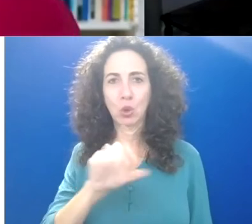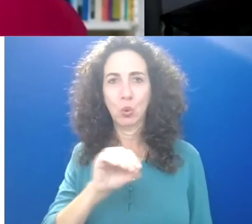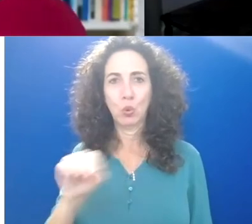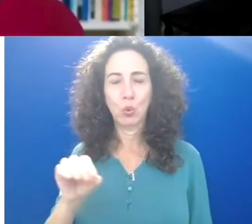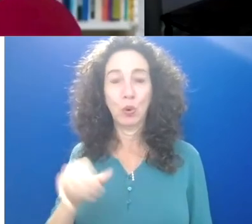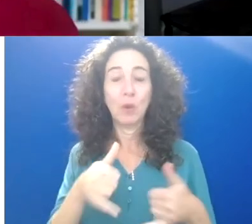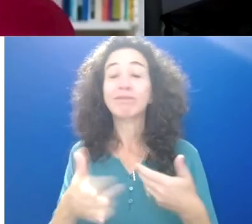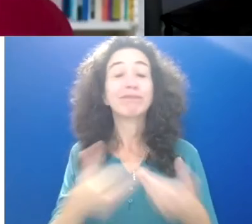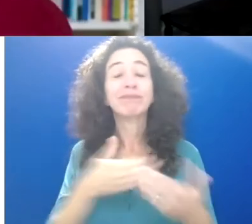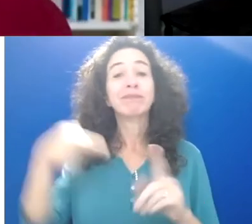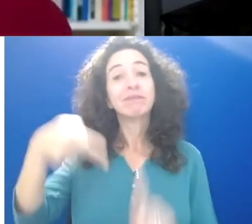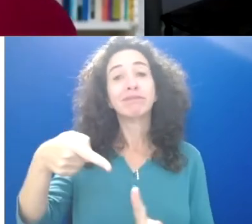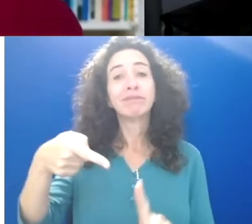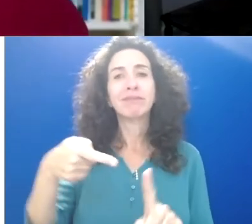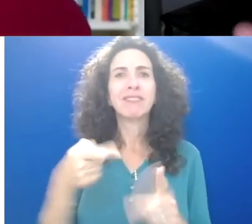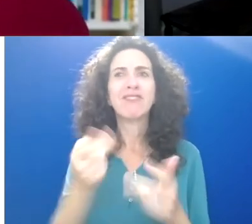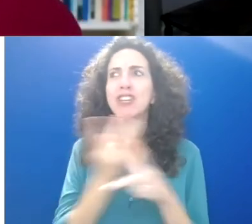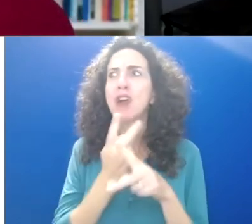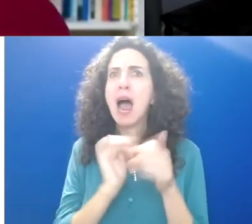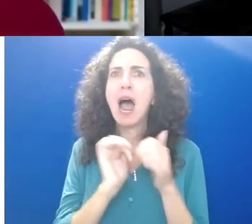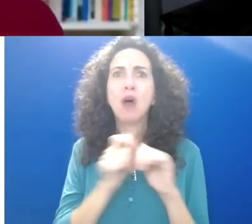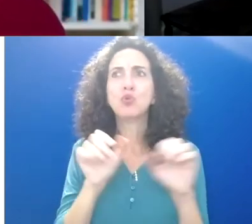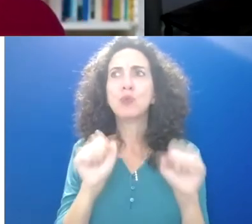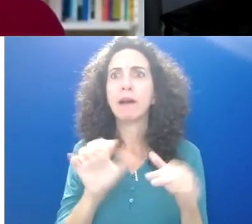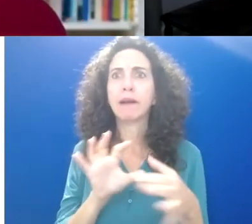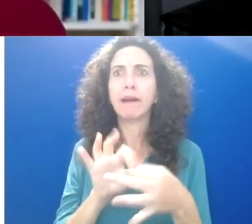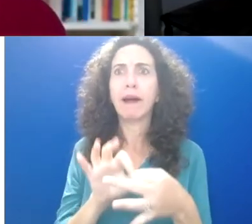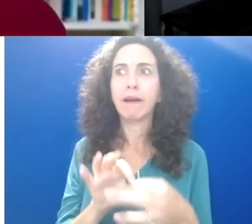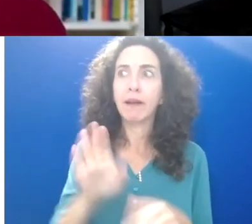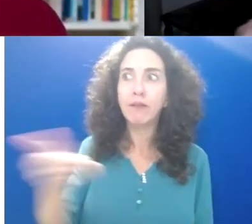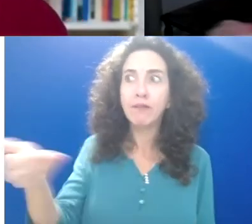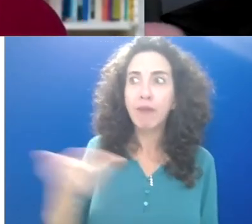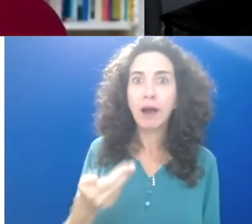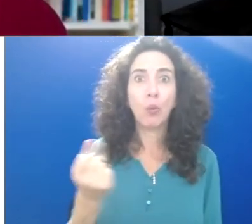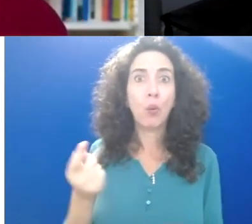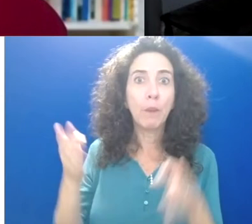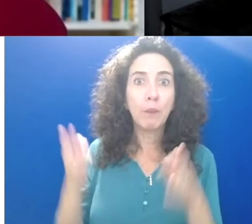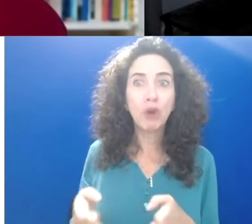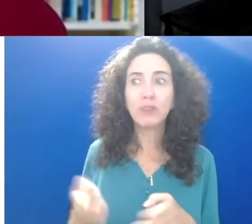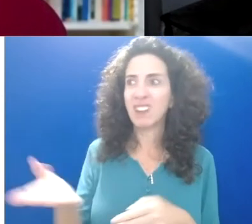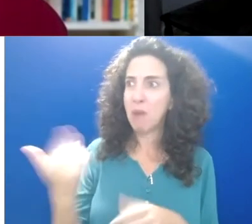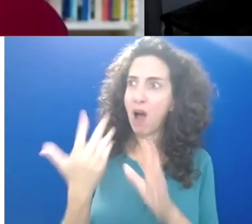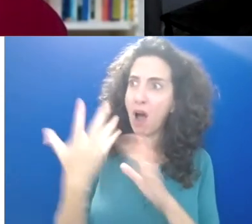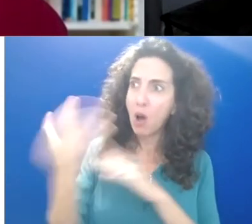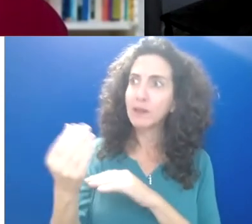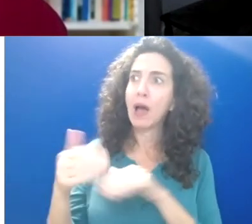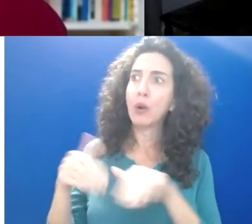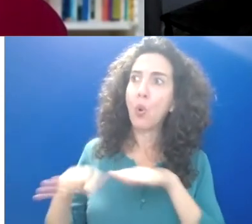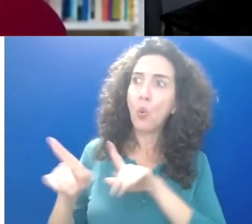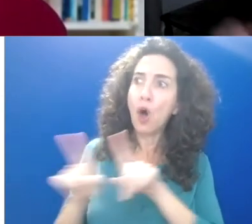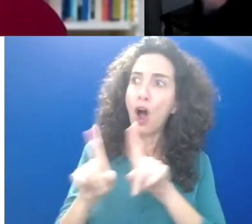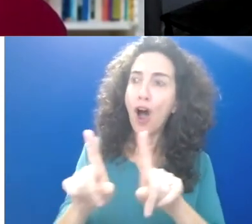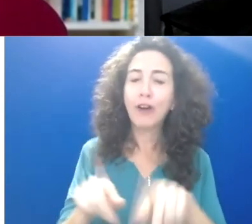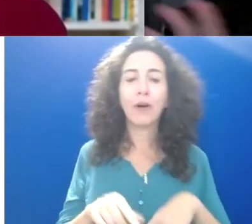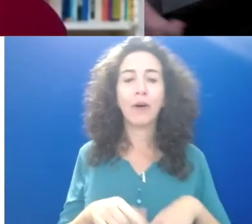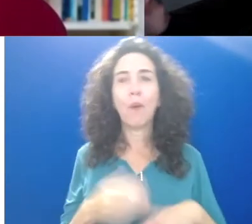connect with people like, you know, do go for that walk, even if it's with just one person or give someone a silly gift or something like that. And for